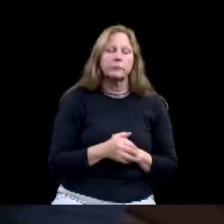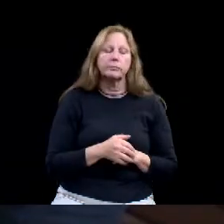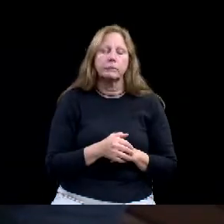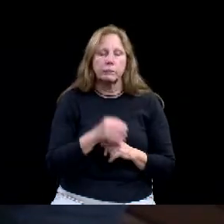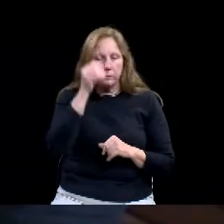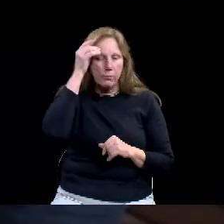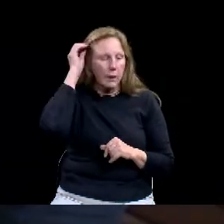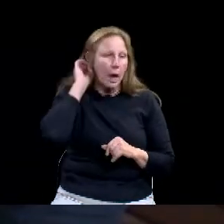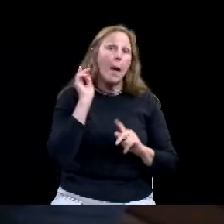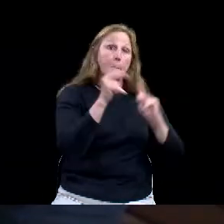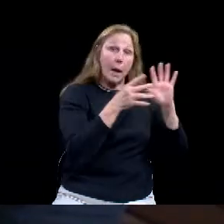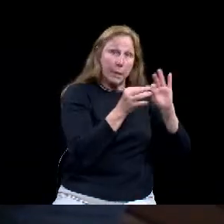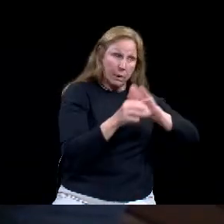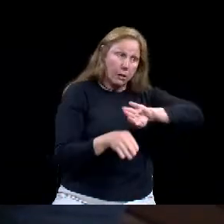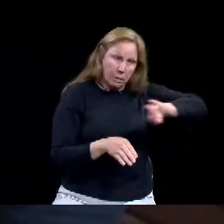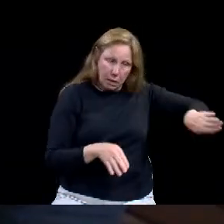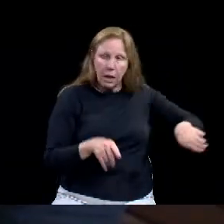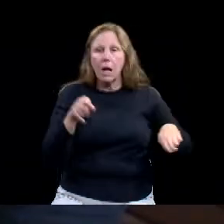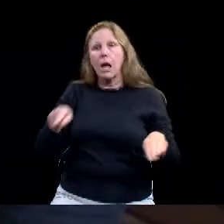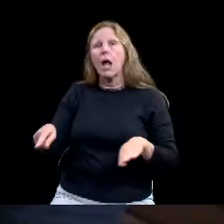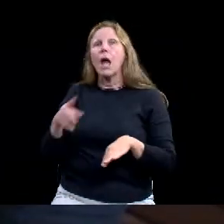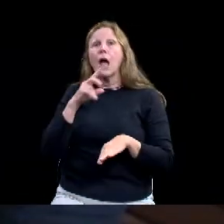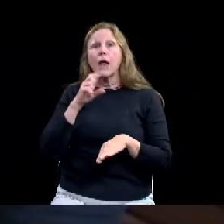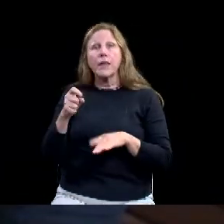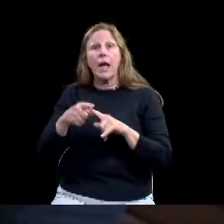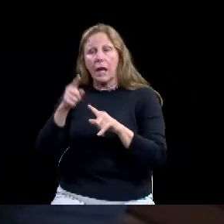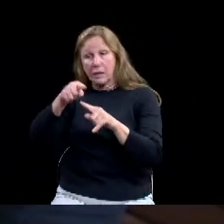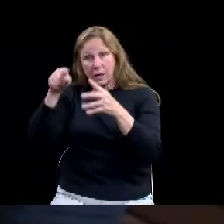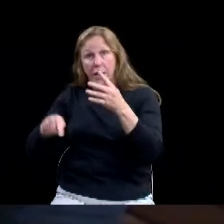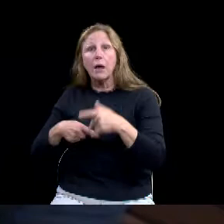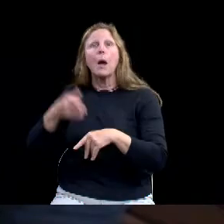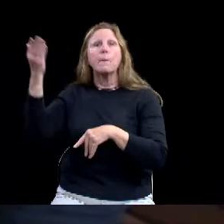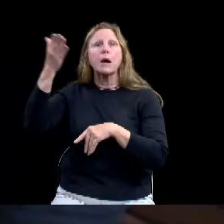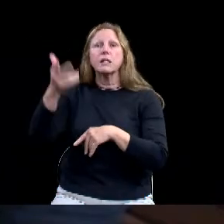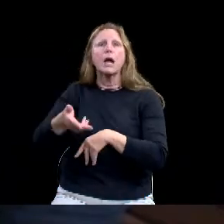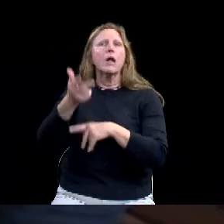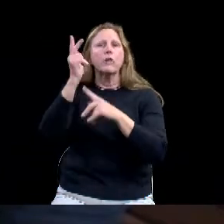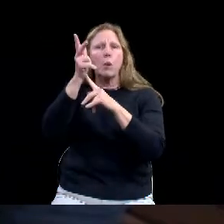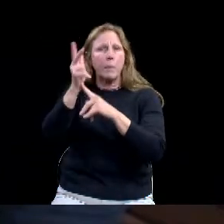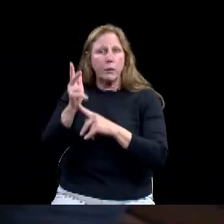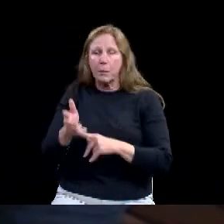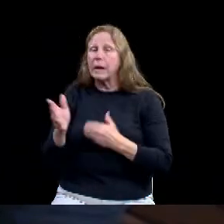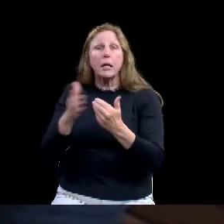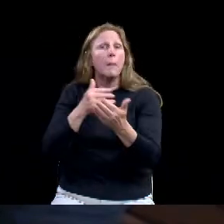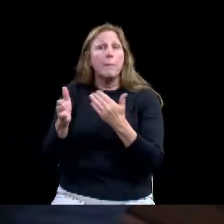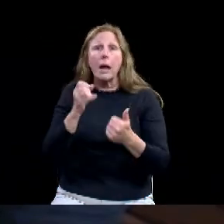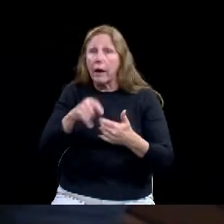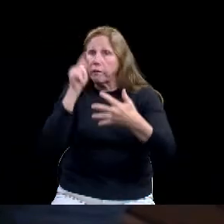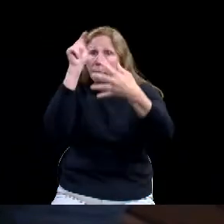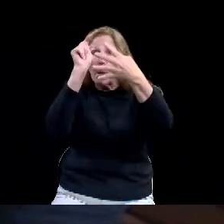to address. We will now recess the regular session and convene the work session with a report from our City Manager, Bradley Ford.